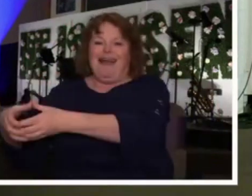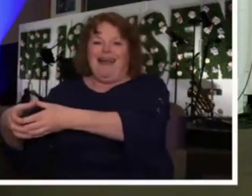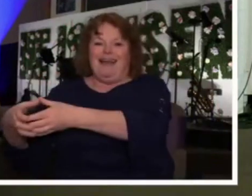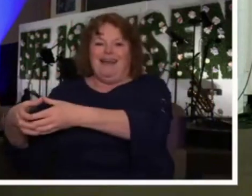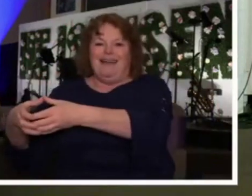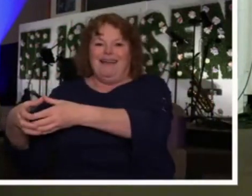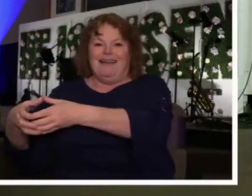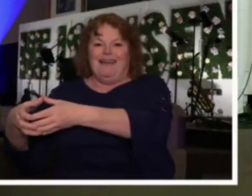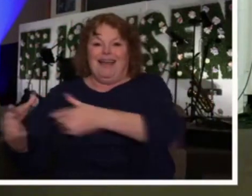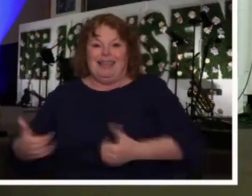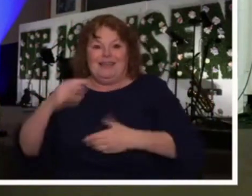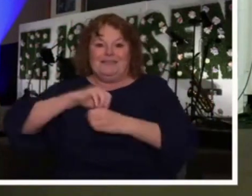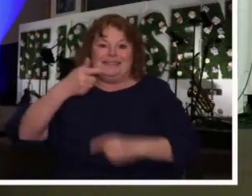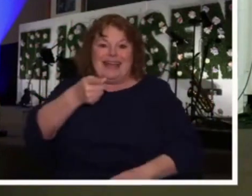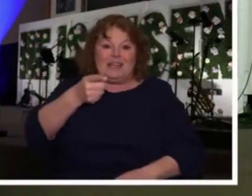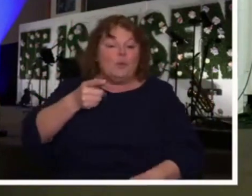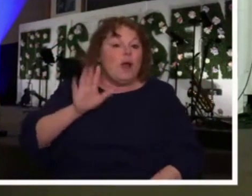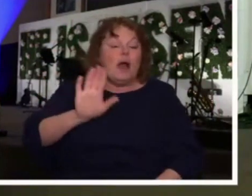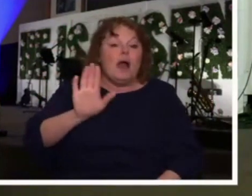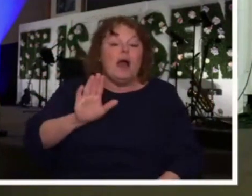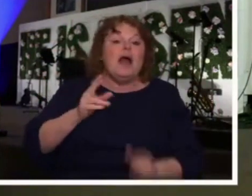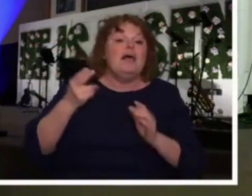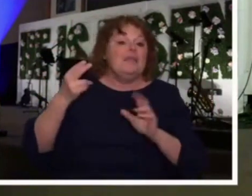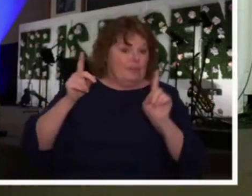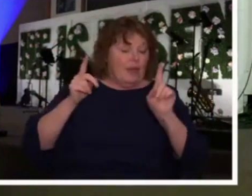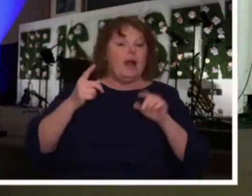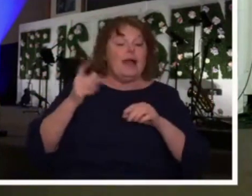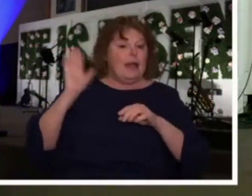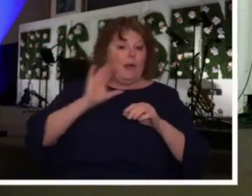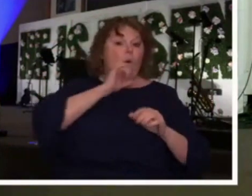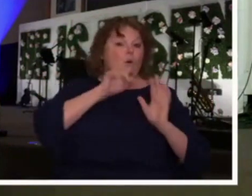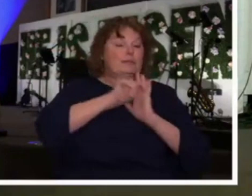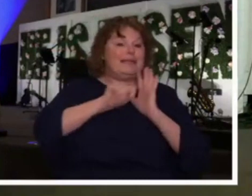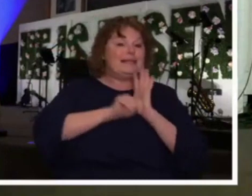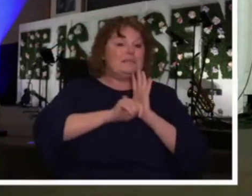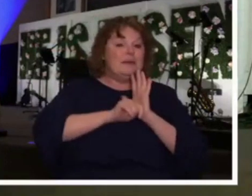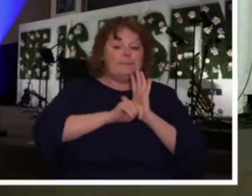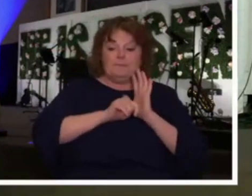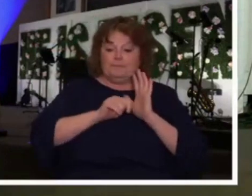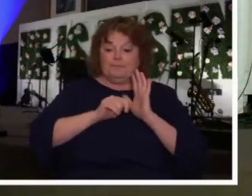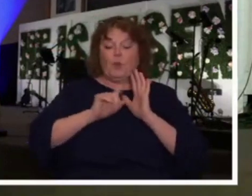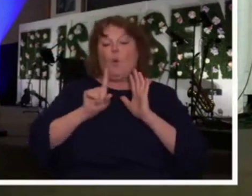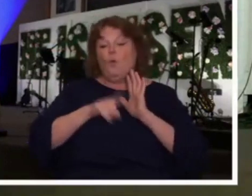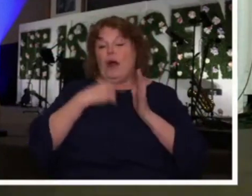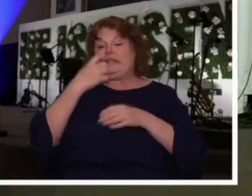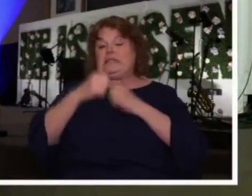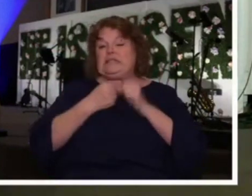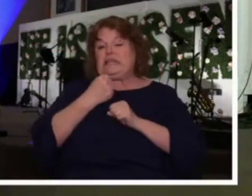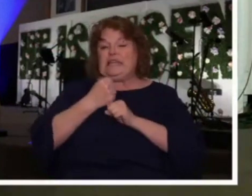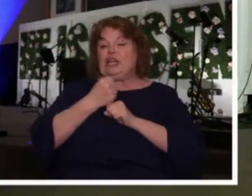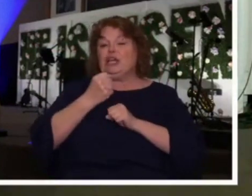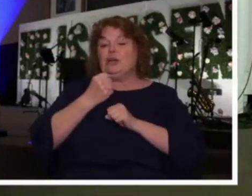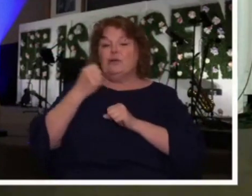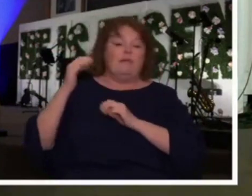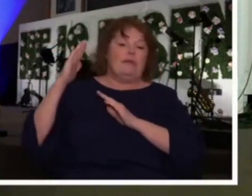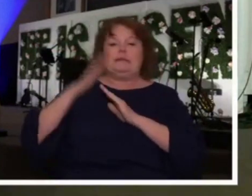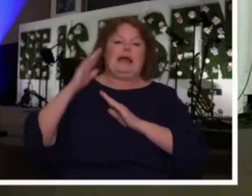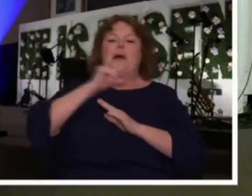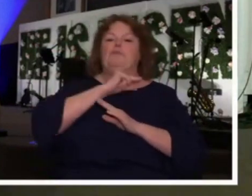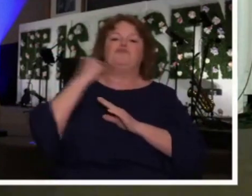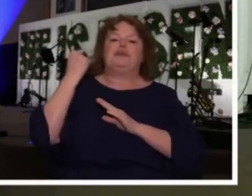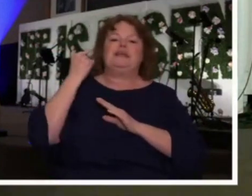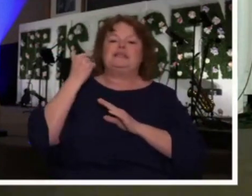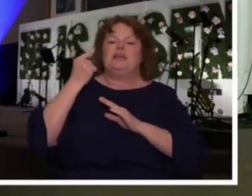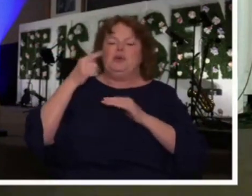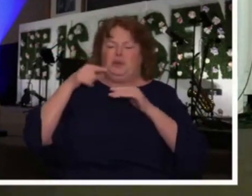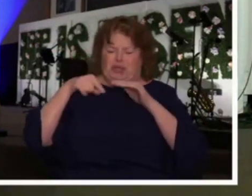within you. In fact, in the old covenant, the high priest once a year would sneak into the Holy of Holies and hope that He was righteous enough not to die.